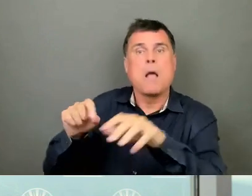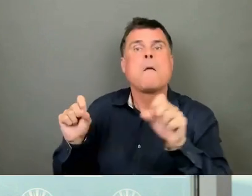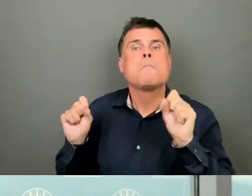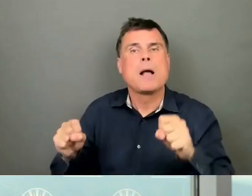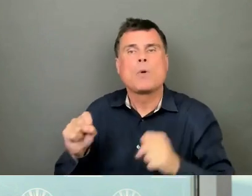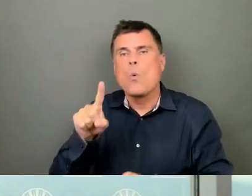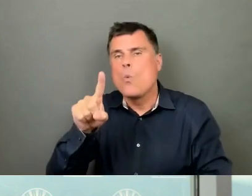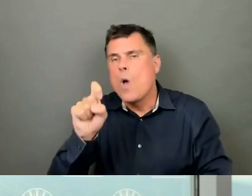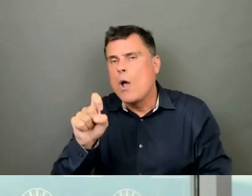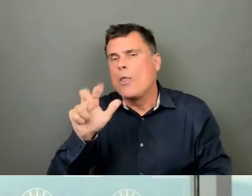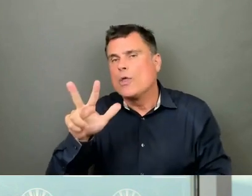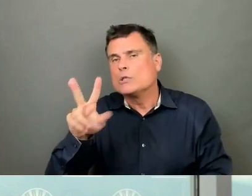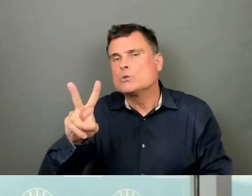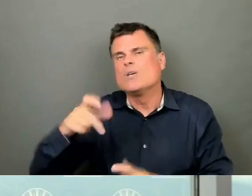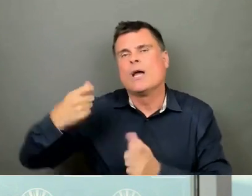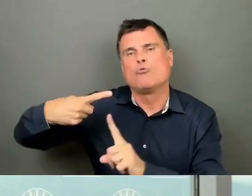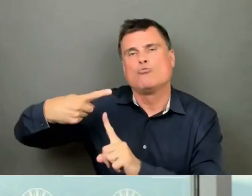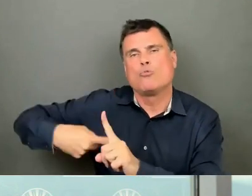owned by Holborn.